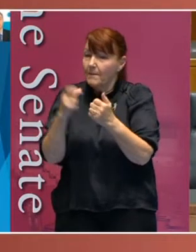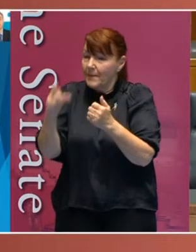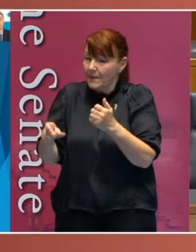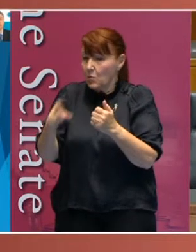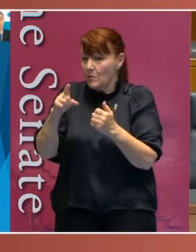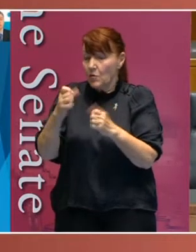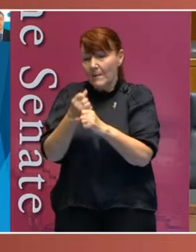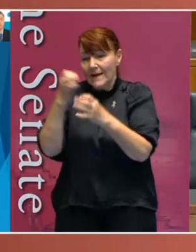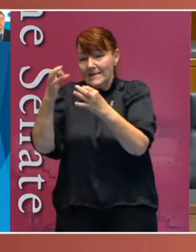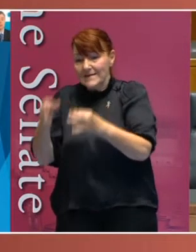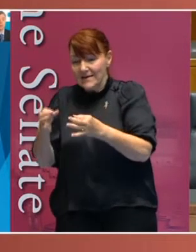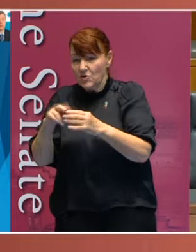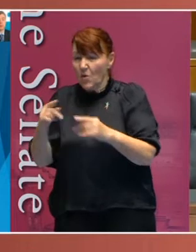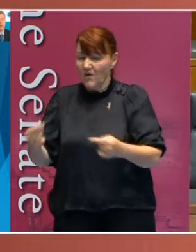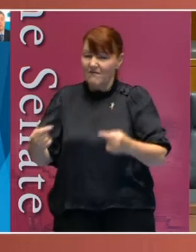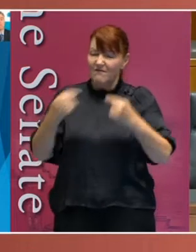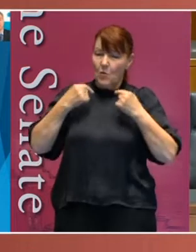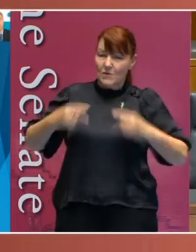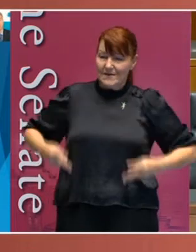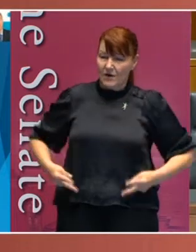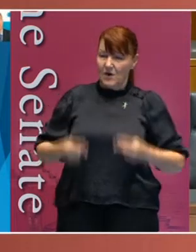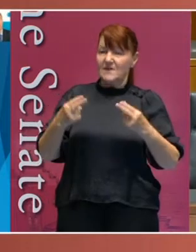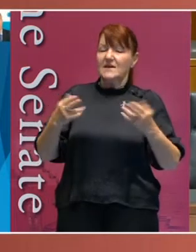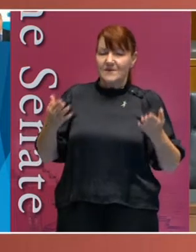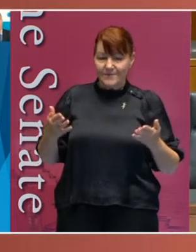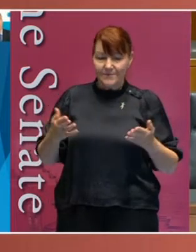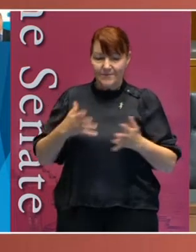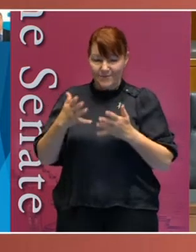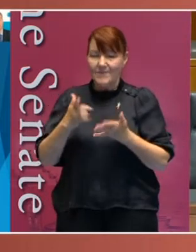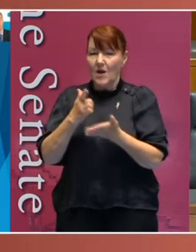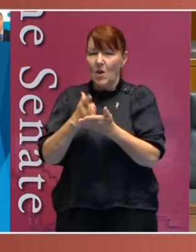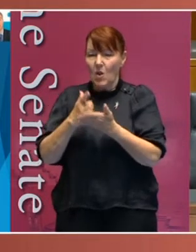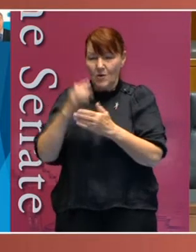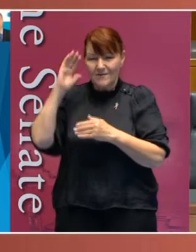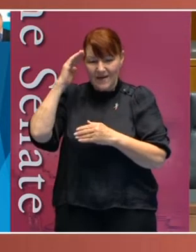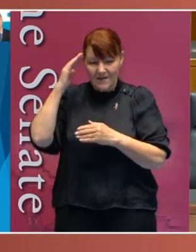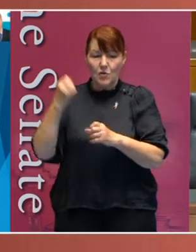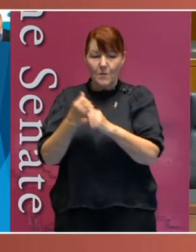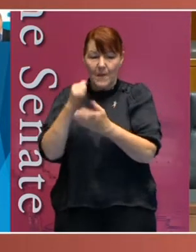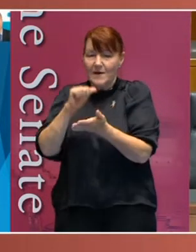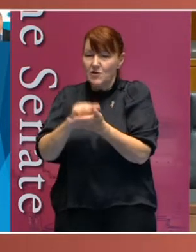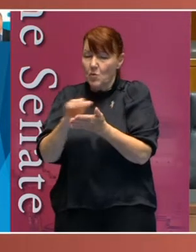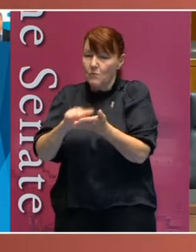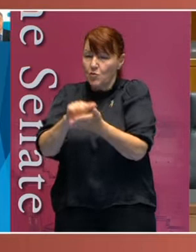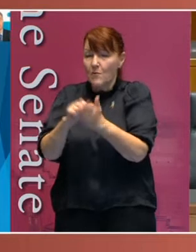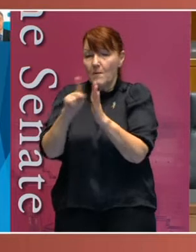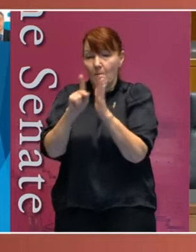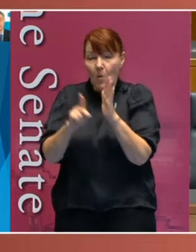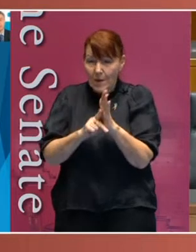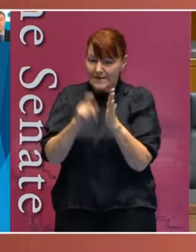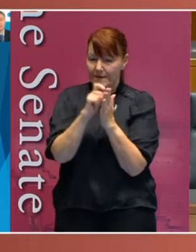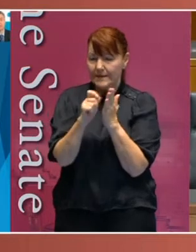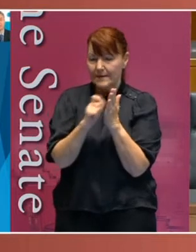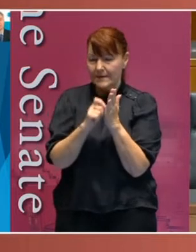sterilisation which will require significant effort to ensure that appropriate policy responses